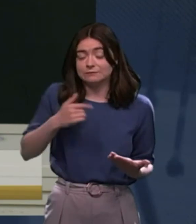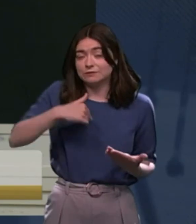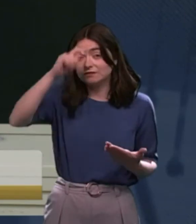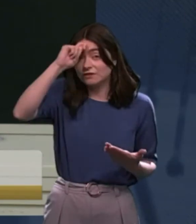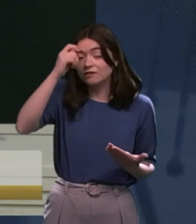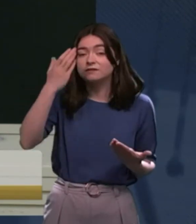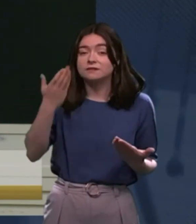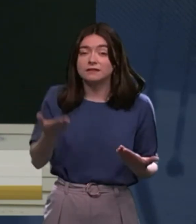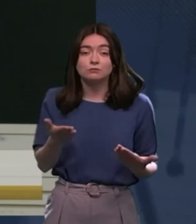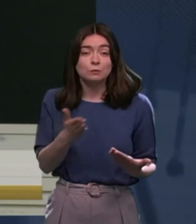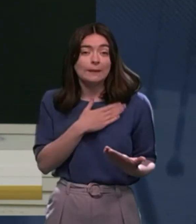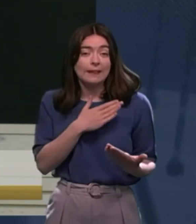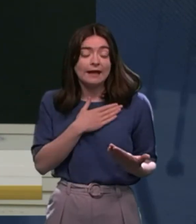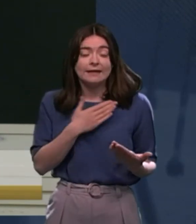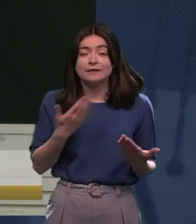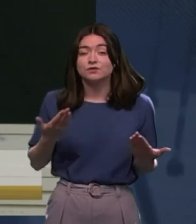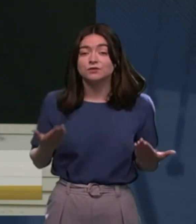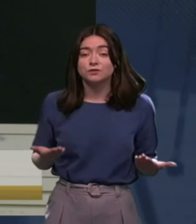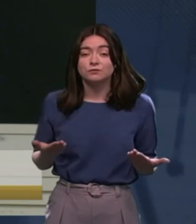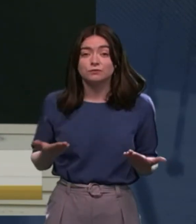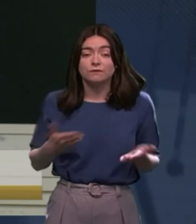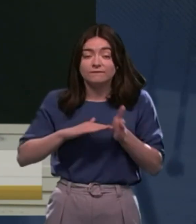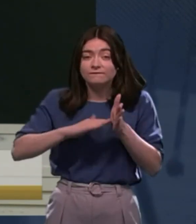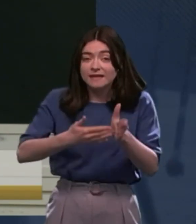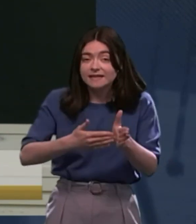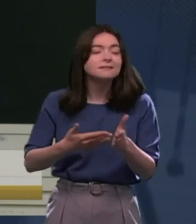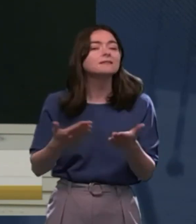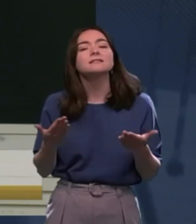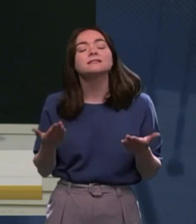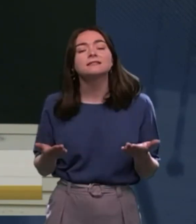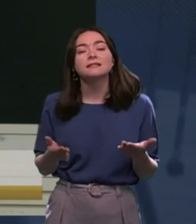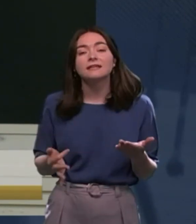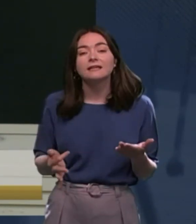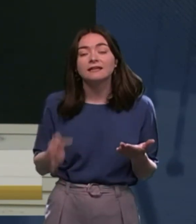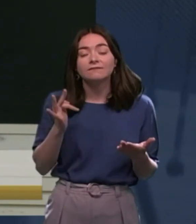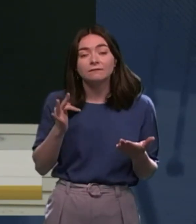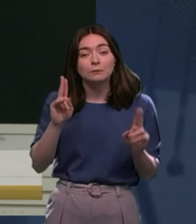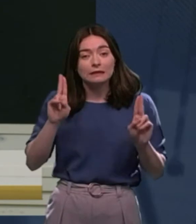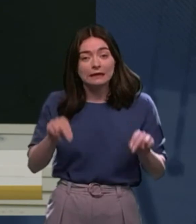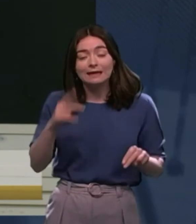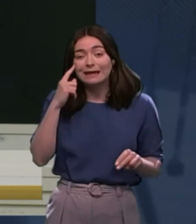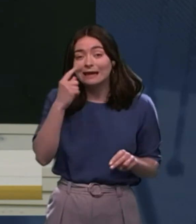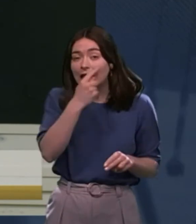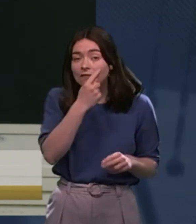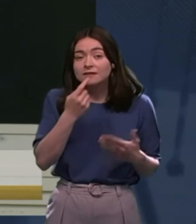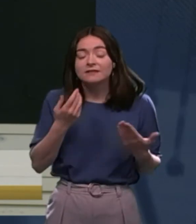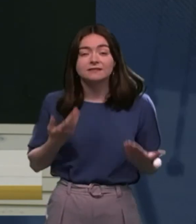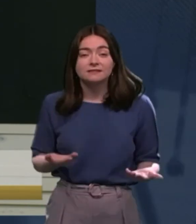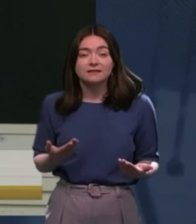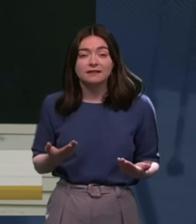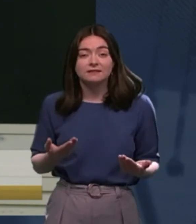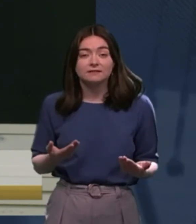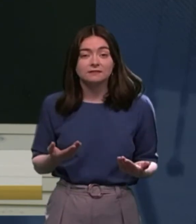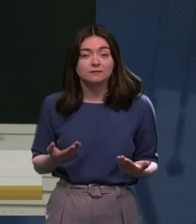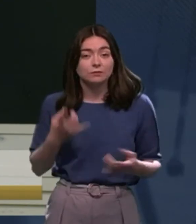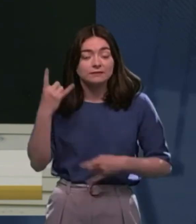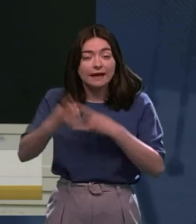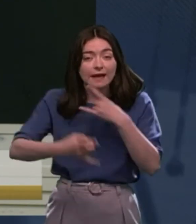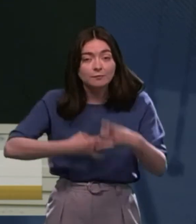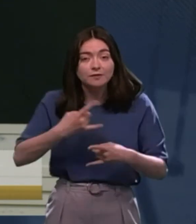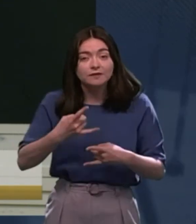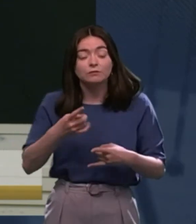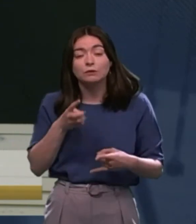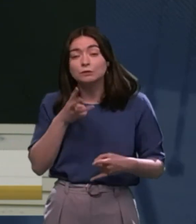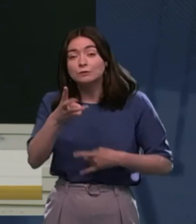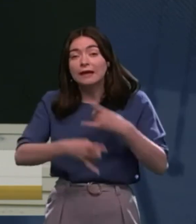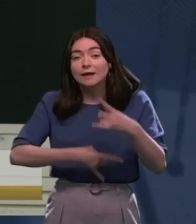we would definitely like to fix if, if, if we can get evidence that that would actually, is what is occurring or would occur.